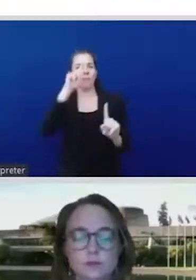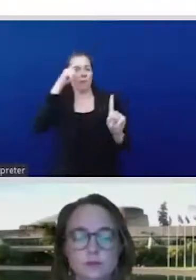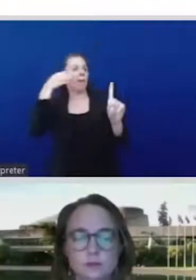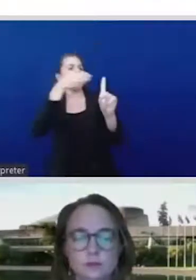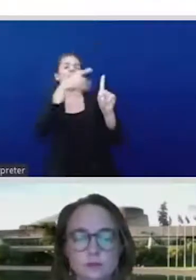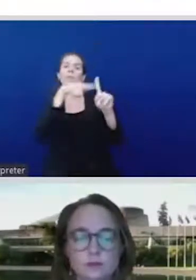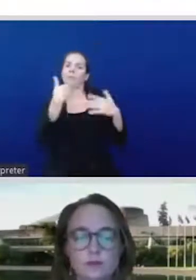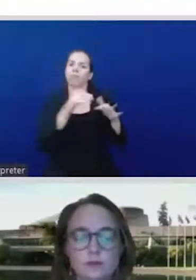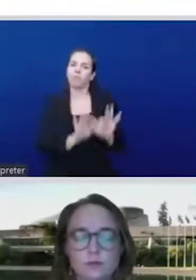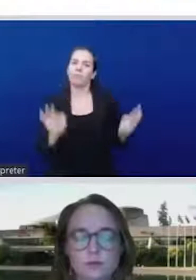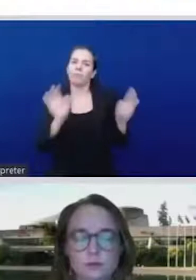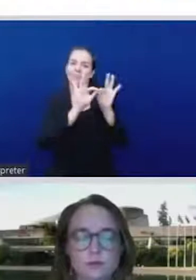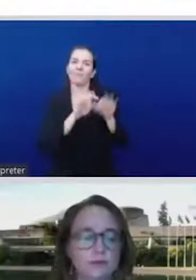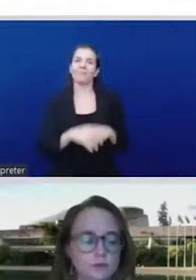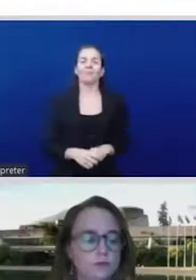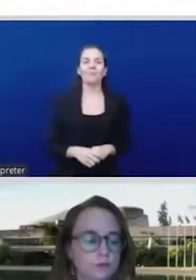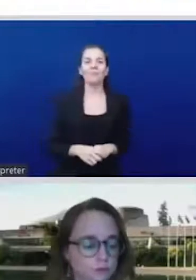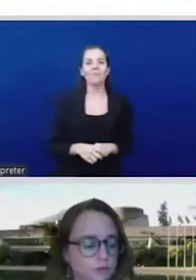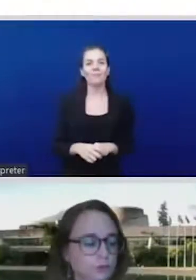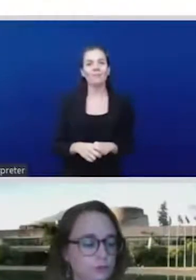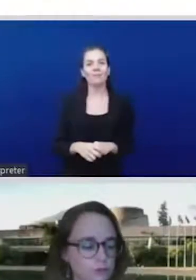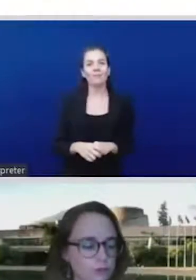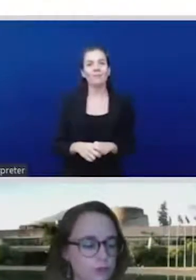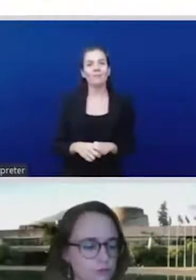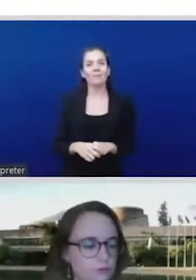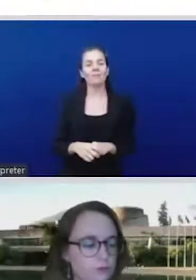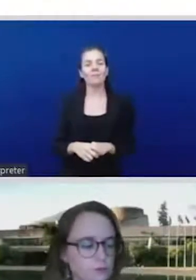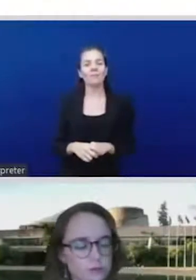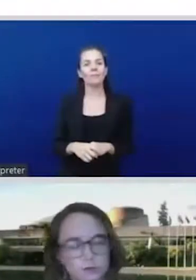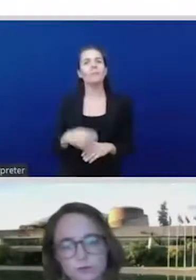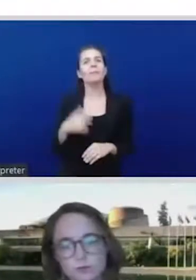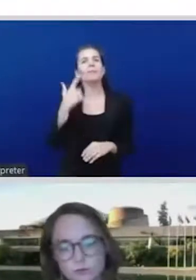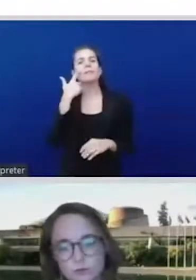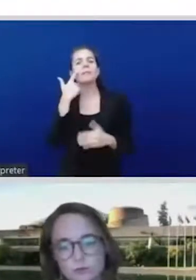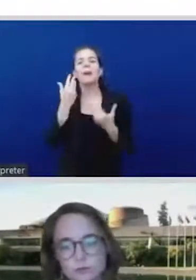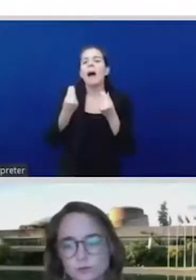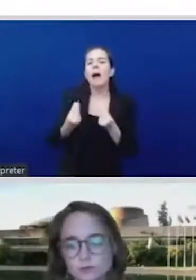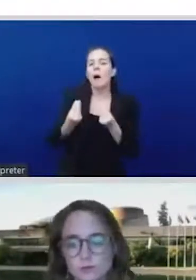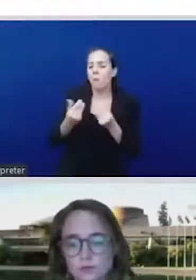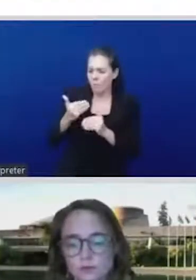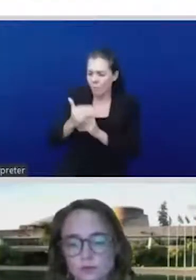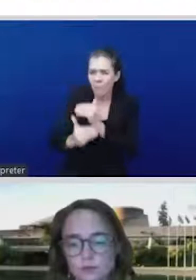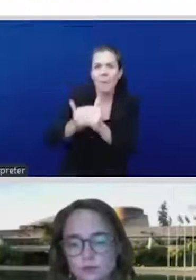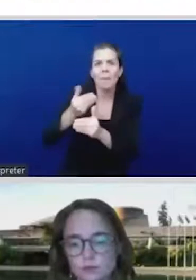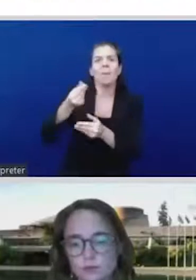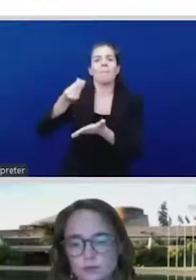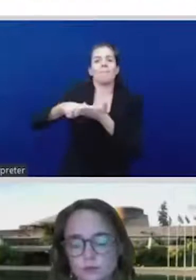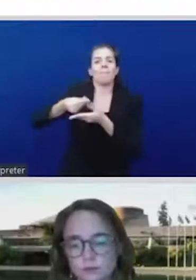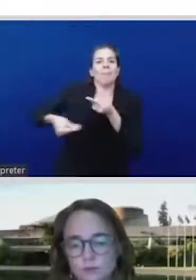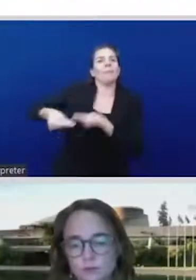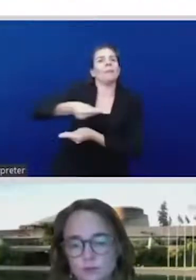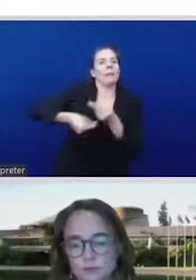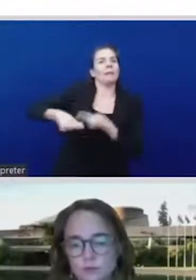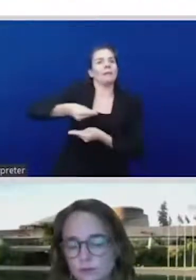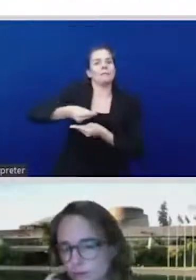that was a magic that was going to incorporate and raise women's standard of living. We're seeing that the fragility of global value